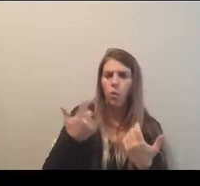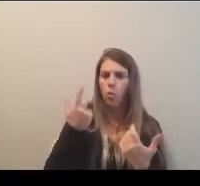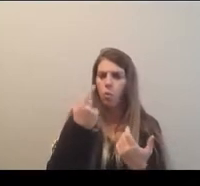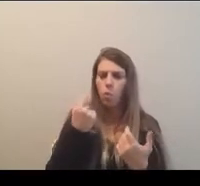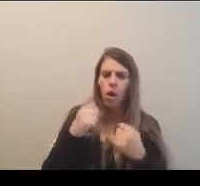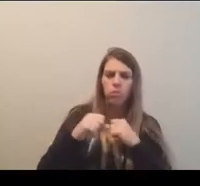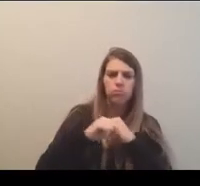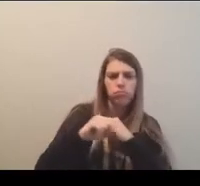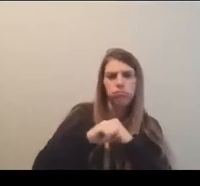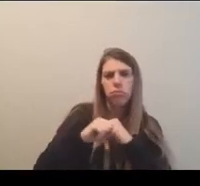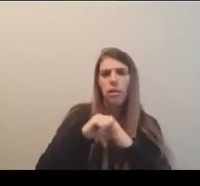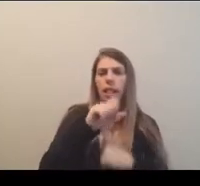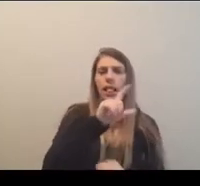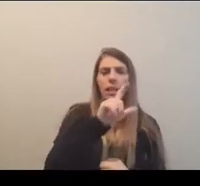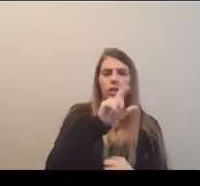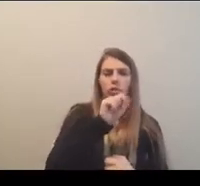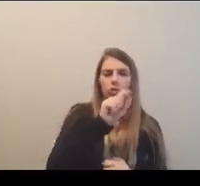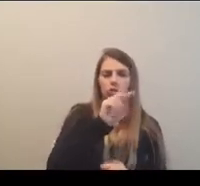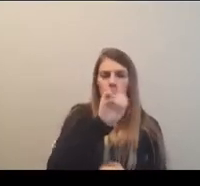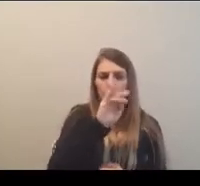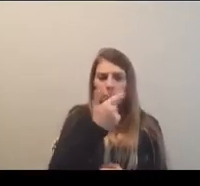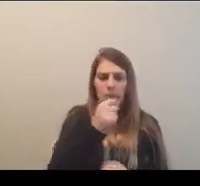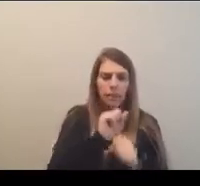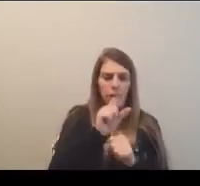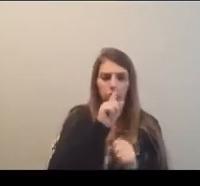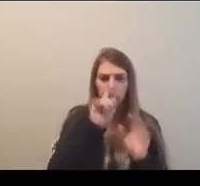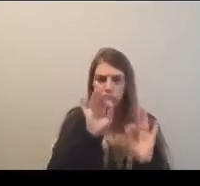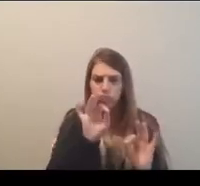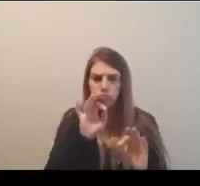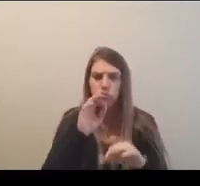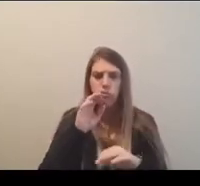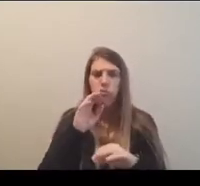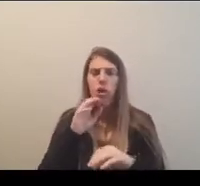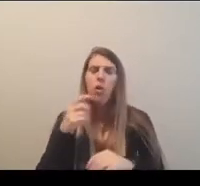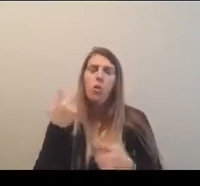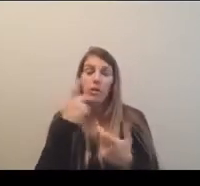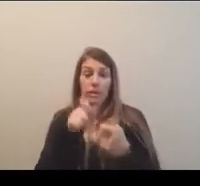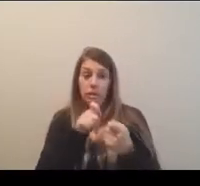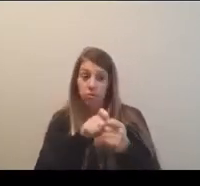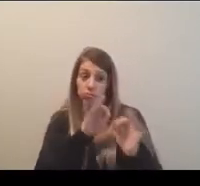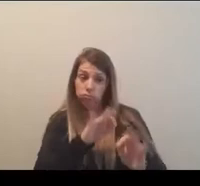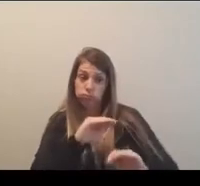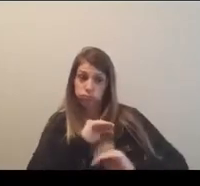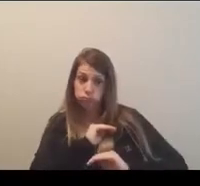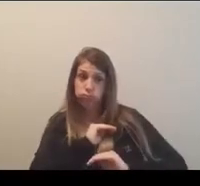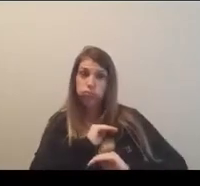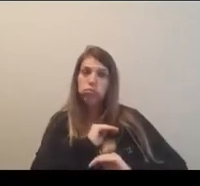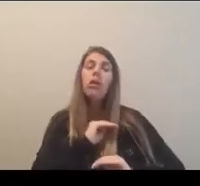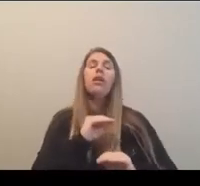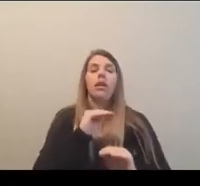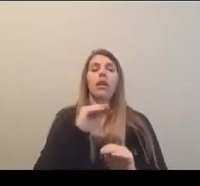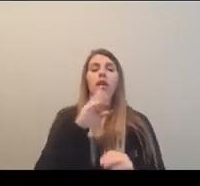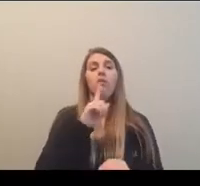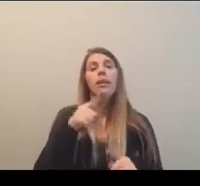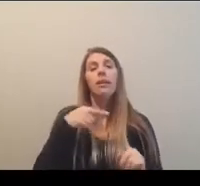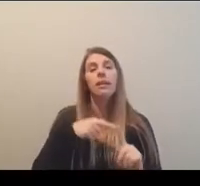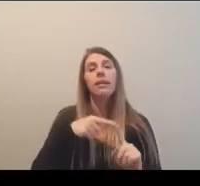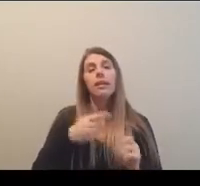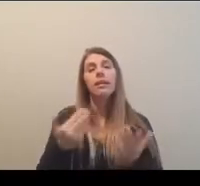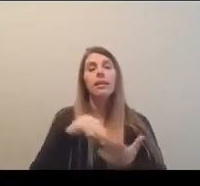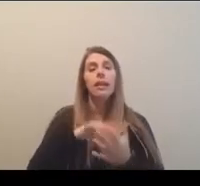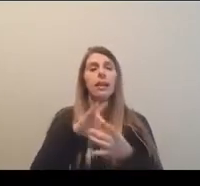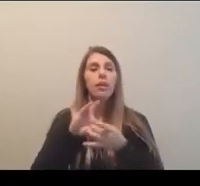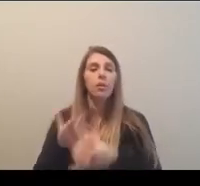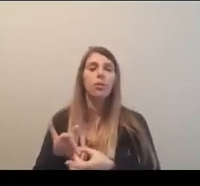linear streaming, make sure that, um, that is all exactly where we want it to be. Um, and particularly again, as it, as it relates